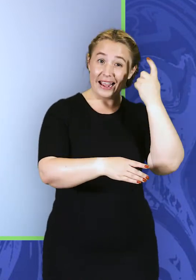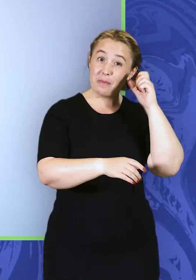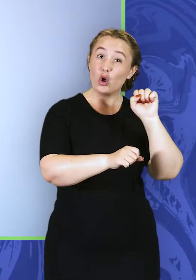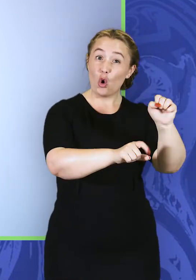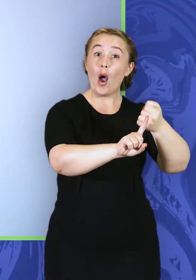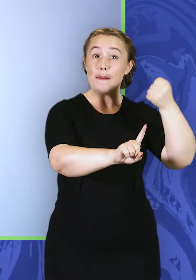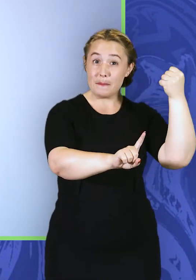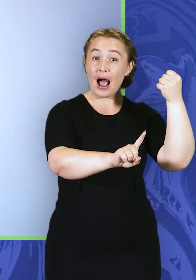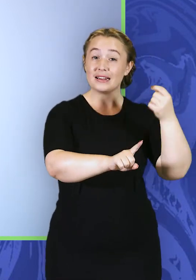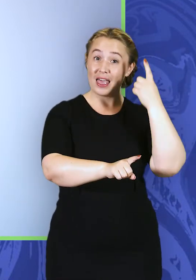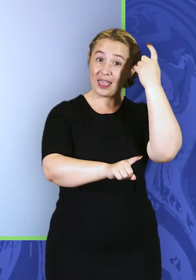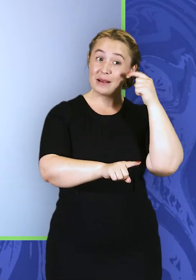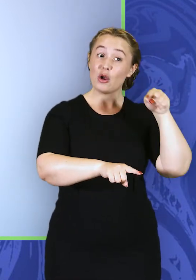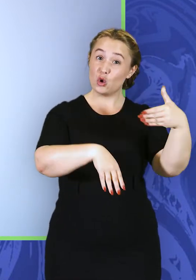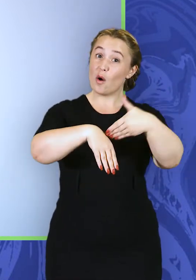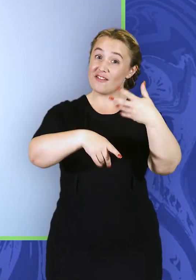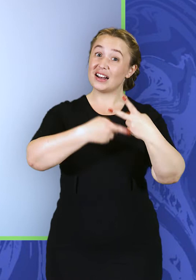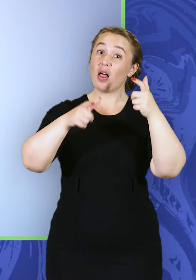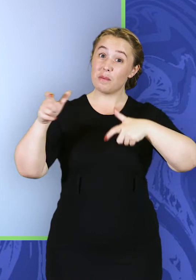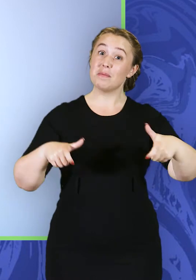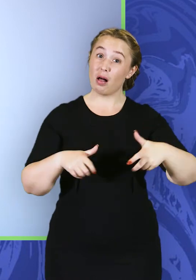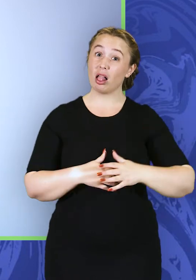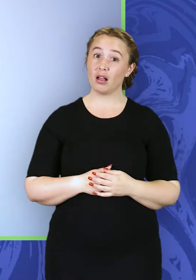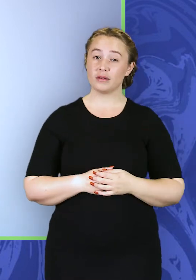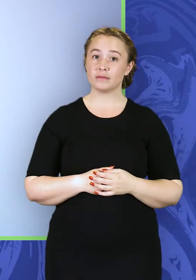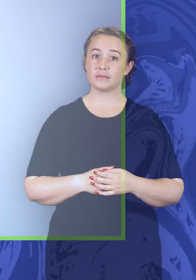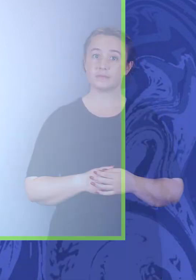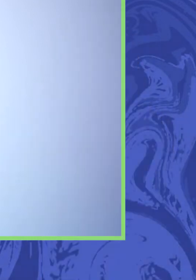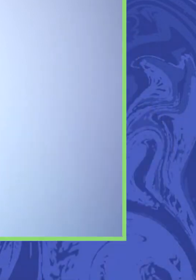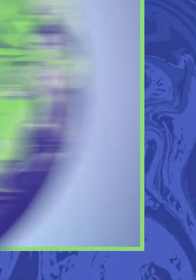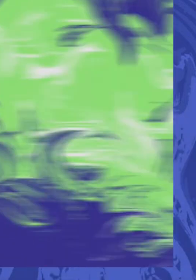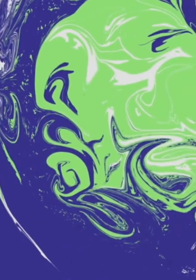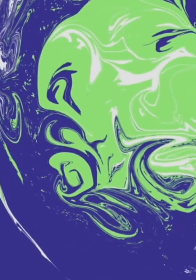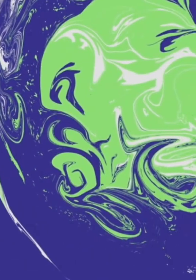to consider the impact of their actions on others beforehand.